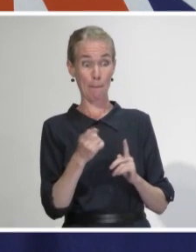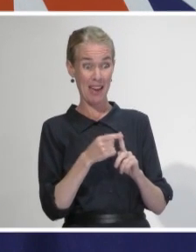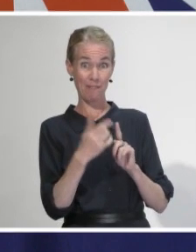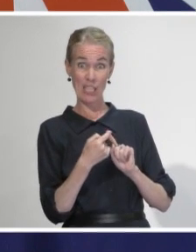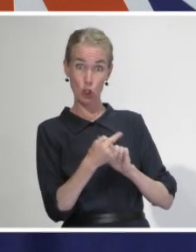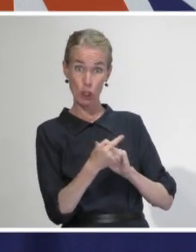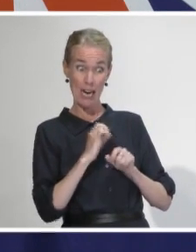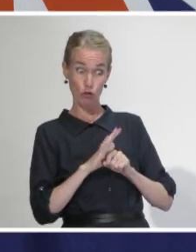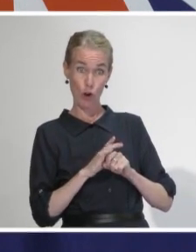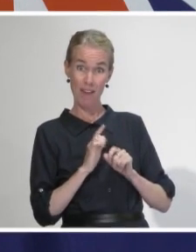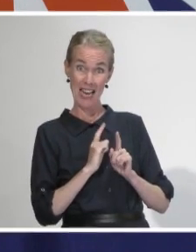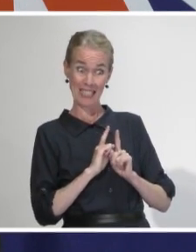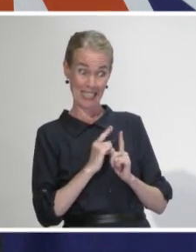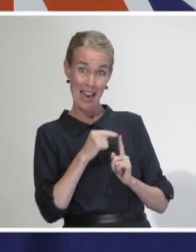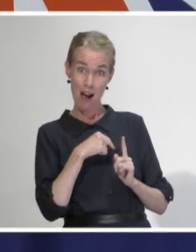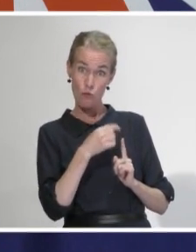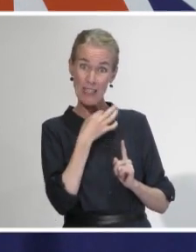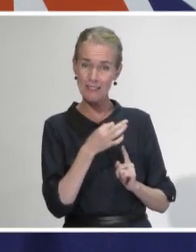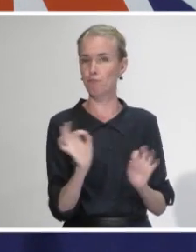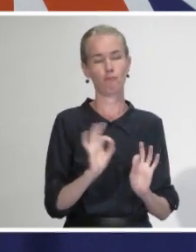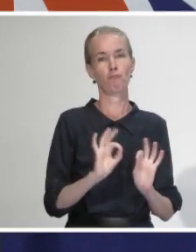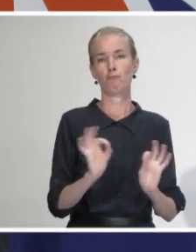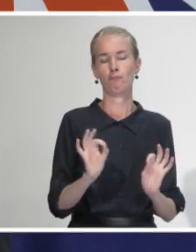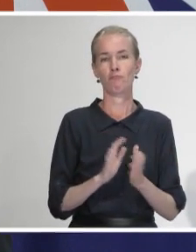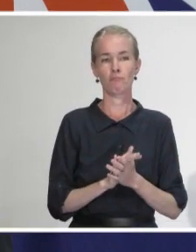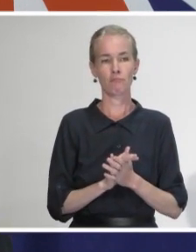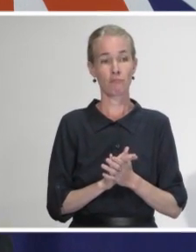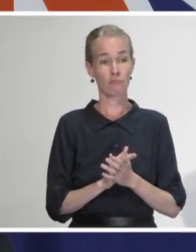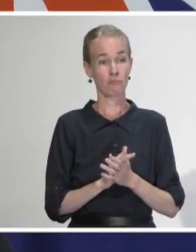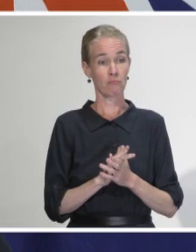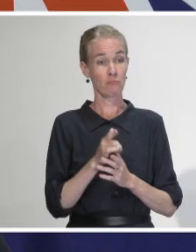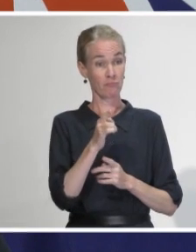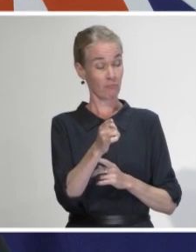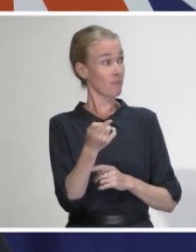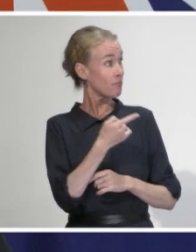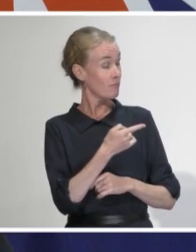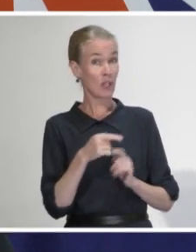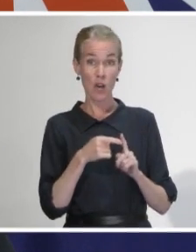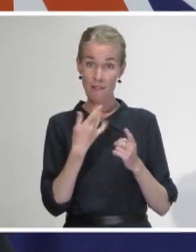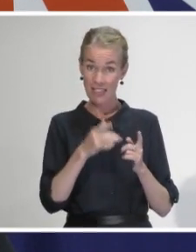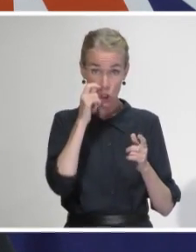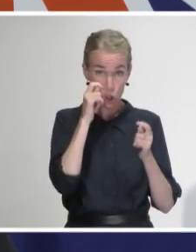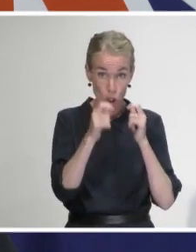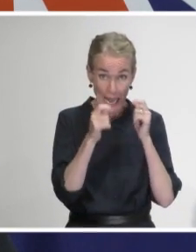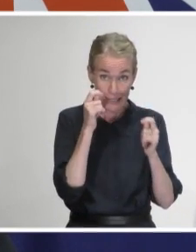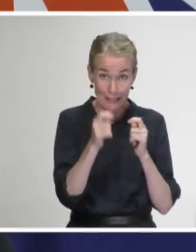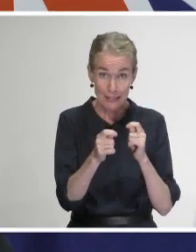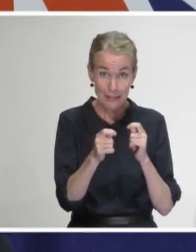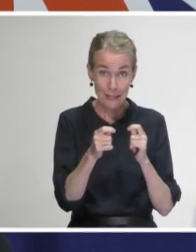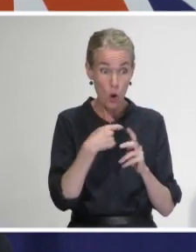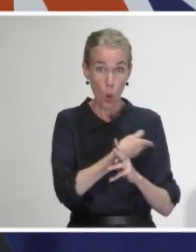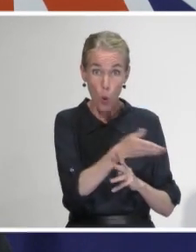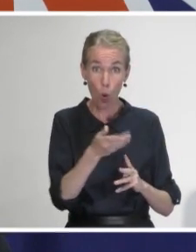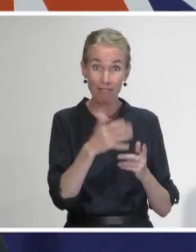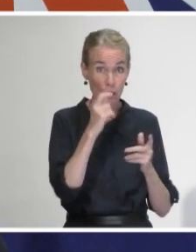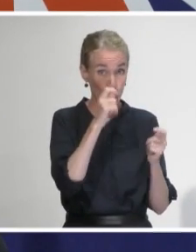Have they been tested or are you confident that they have been exposed to the virus? I can't say if they have been tested. They wouldn't have